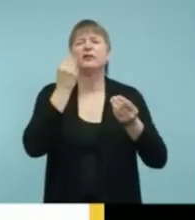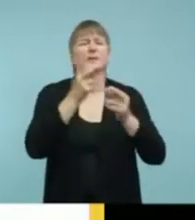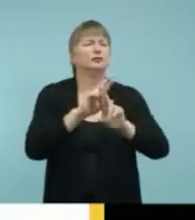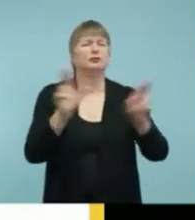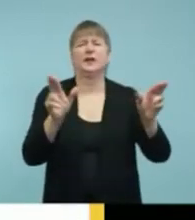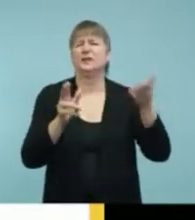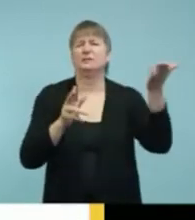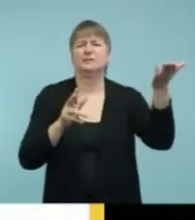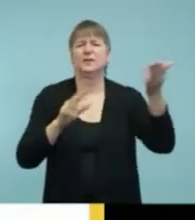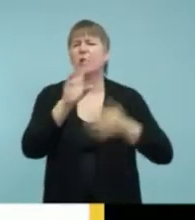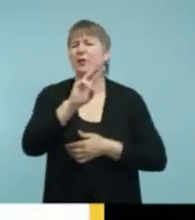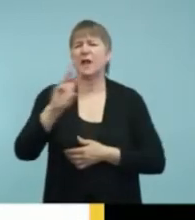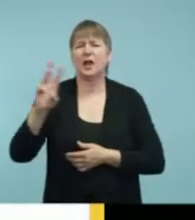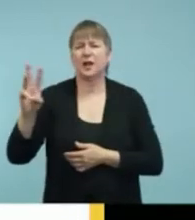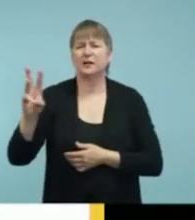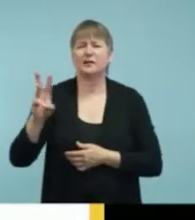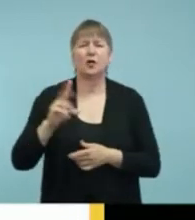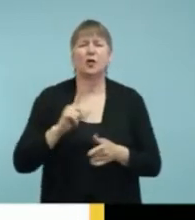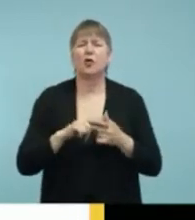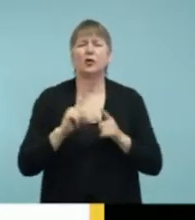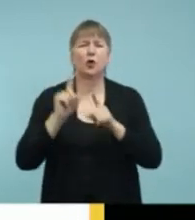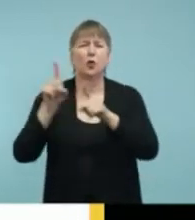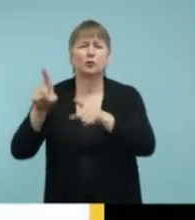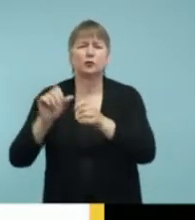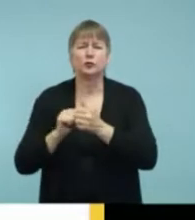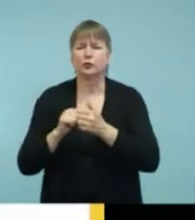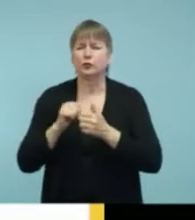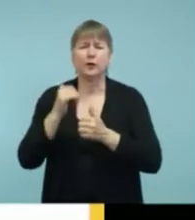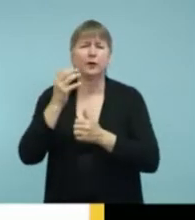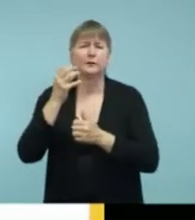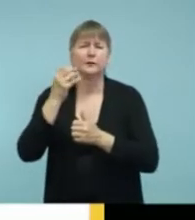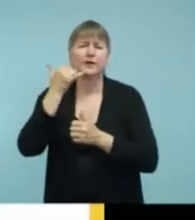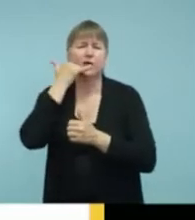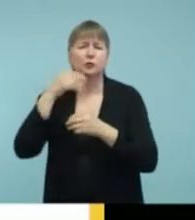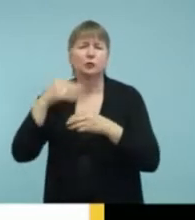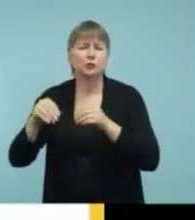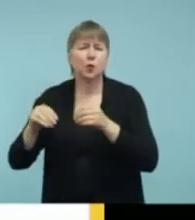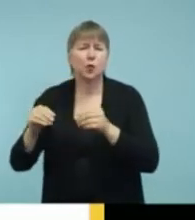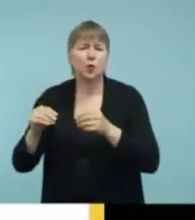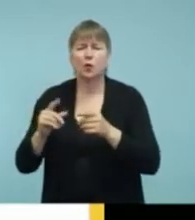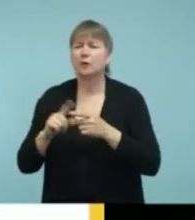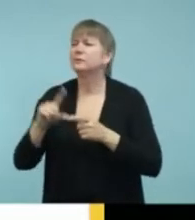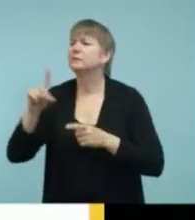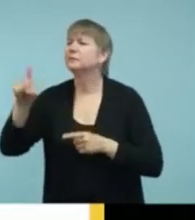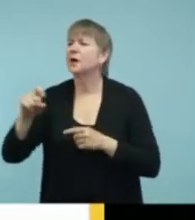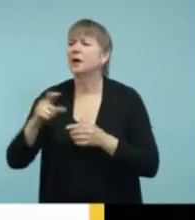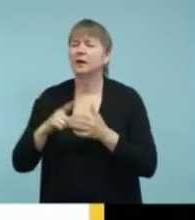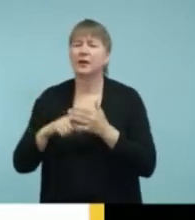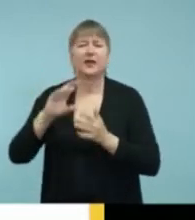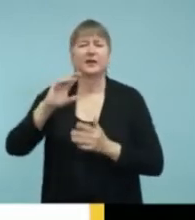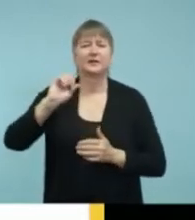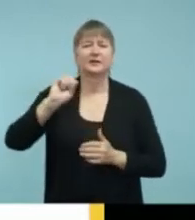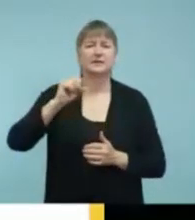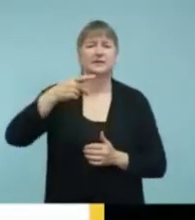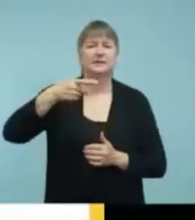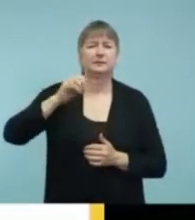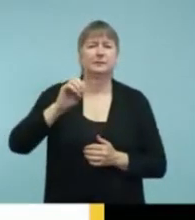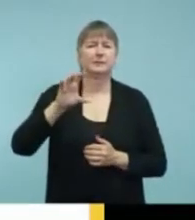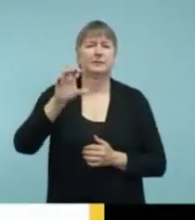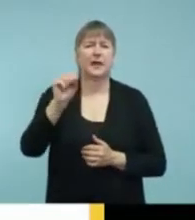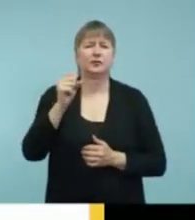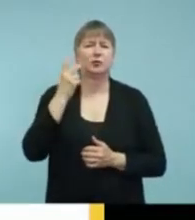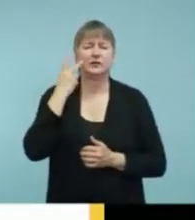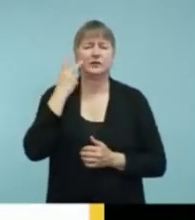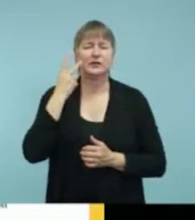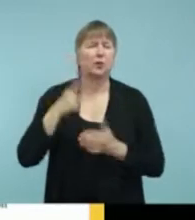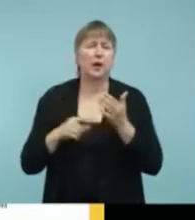when you go to the telephone store, the phone store, there should be in the specs, you should be able to see it. So go